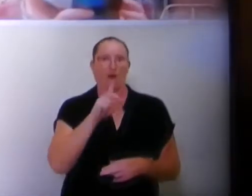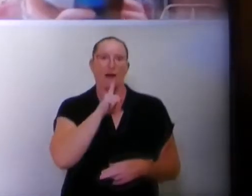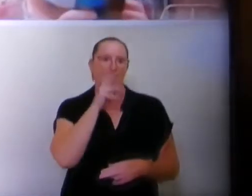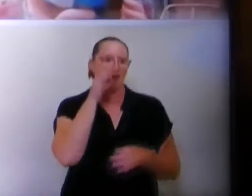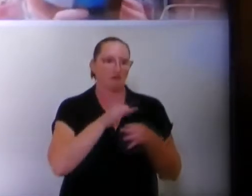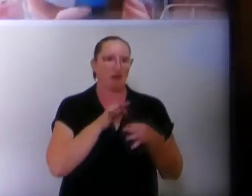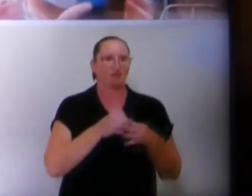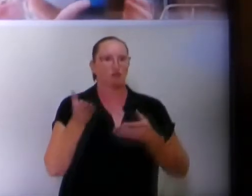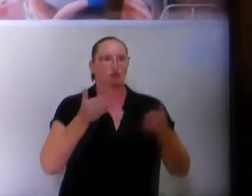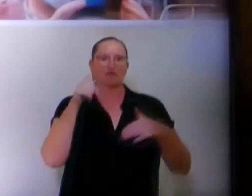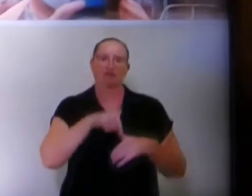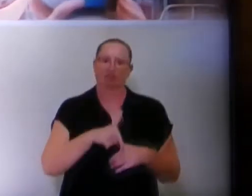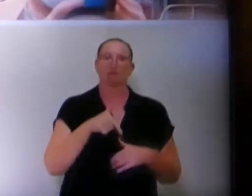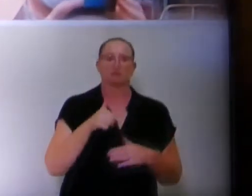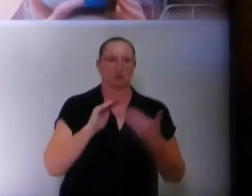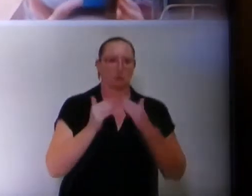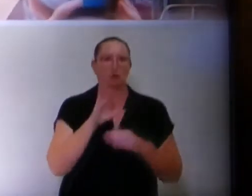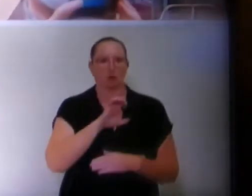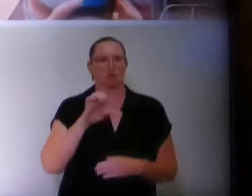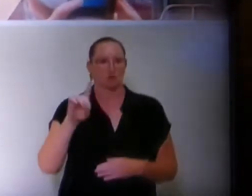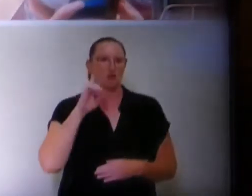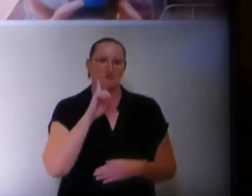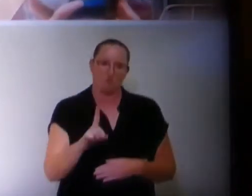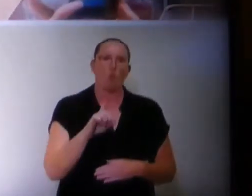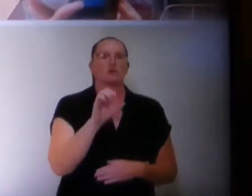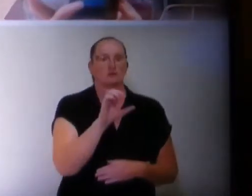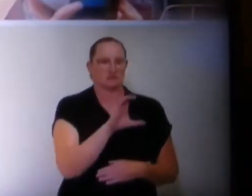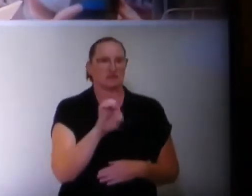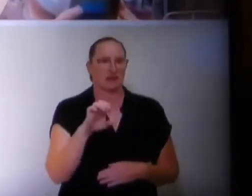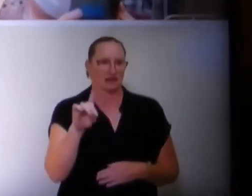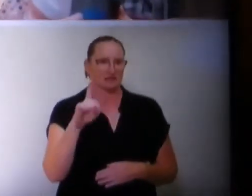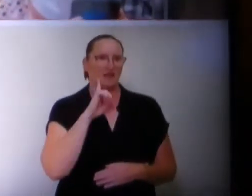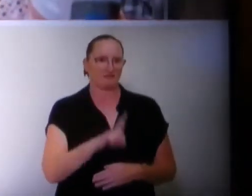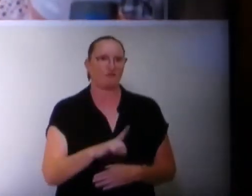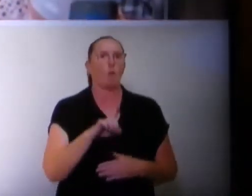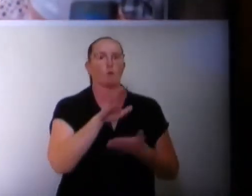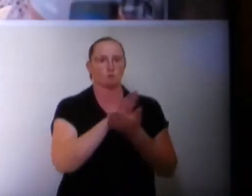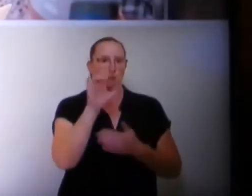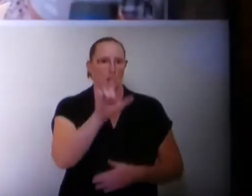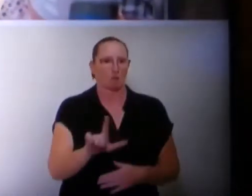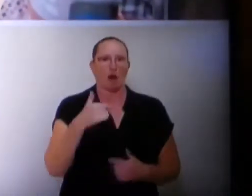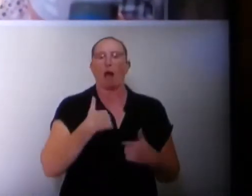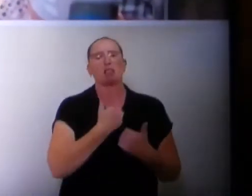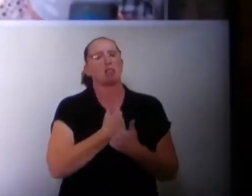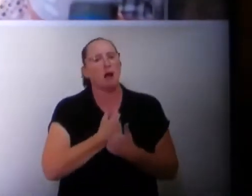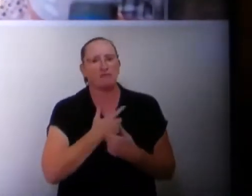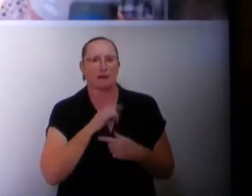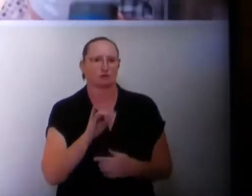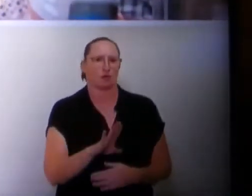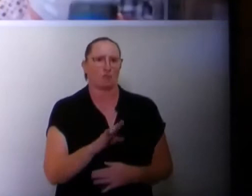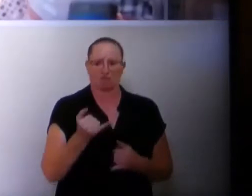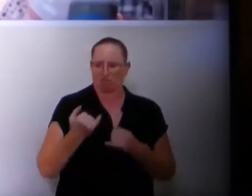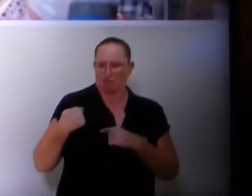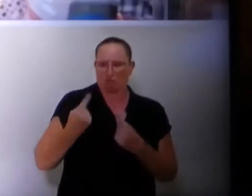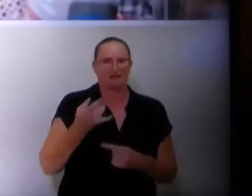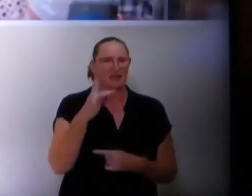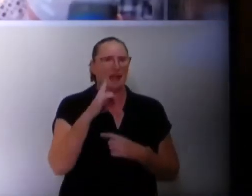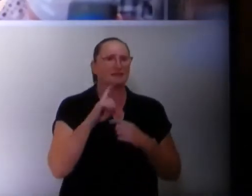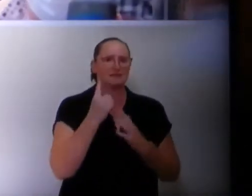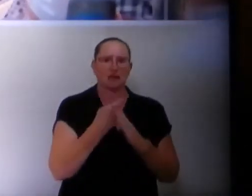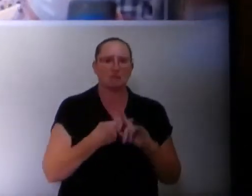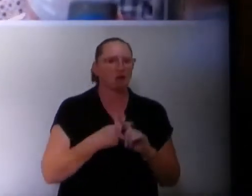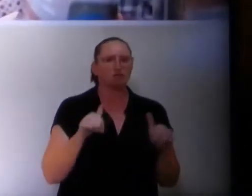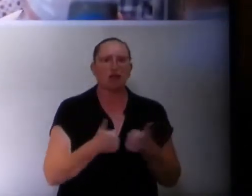We served this community in the Clark County School District for 21 years as an educator and school librarian. And I love my job. The last 18 months have been